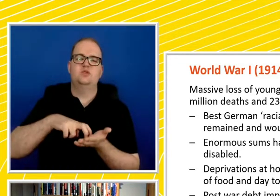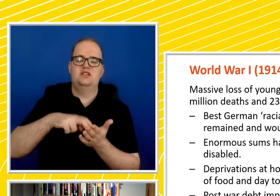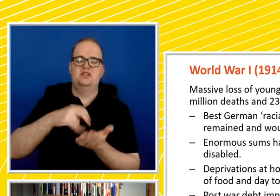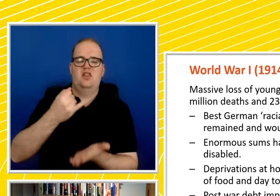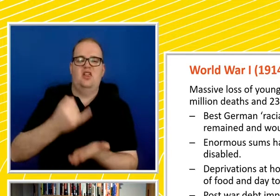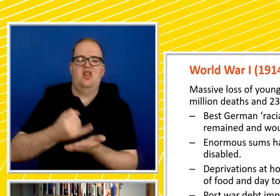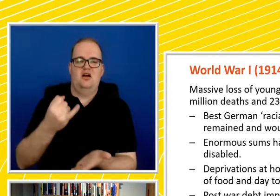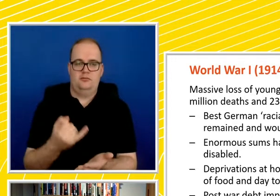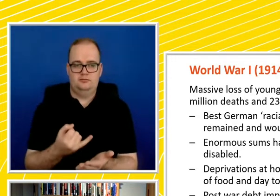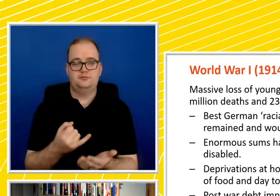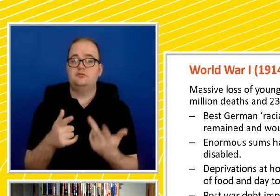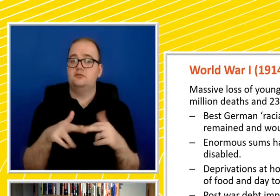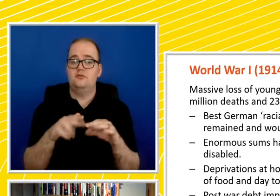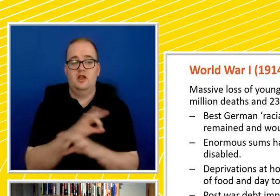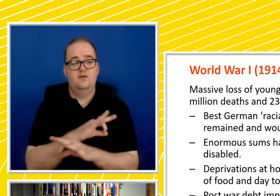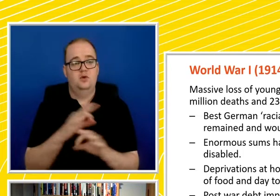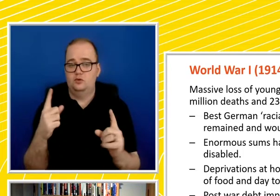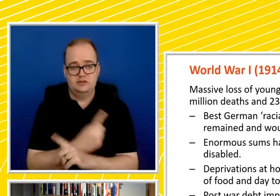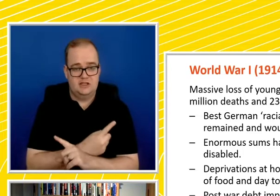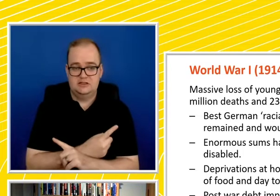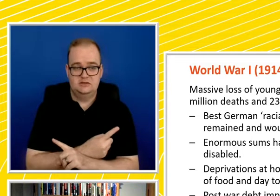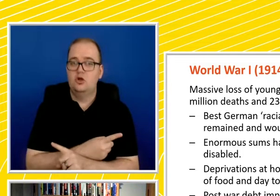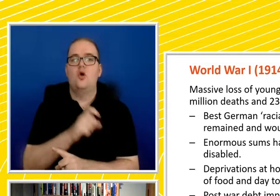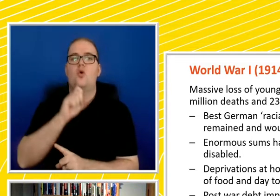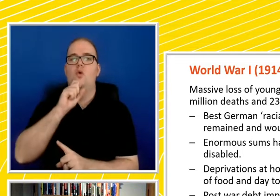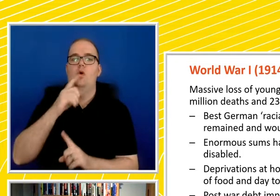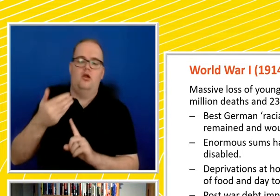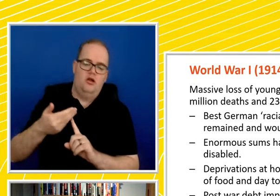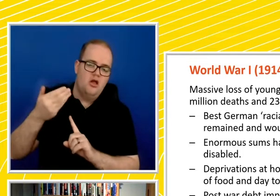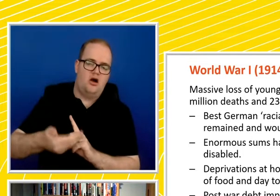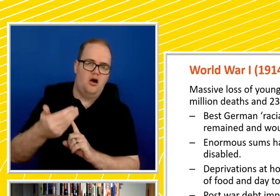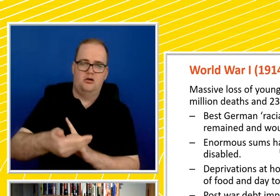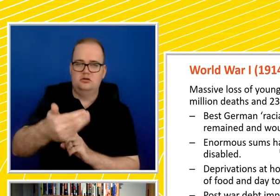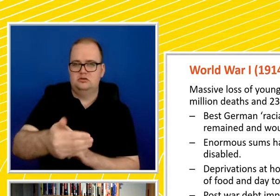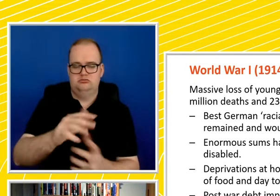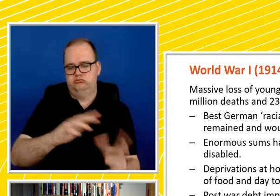unless we do something about it, this is going to have catastrophic ramifications.